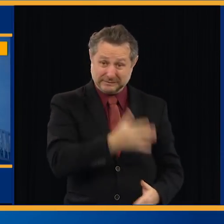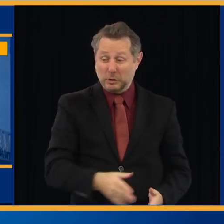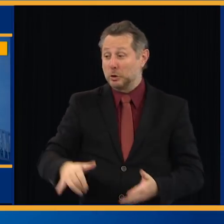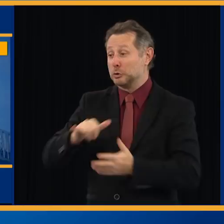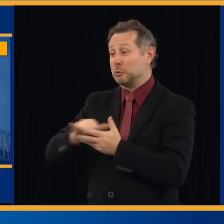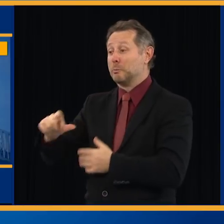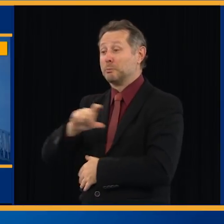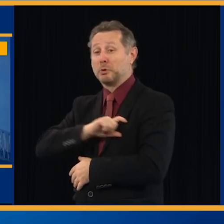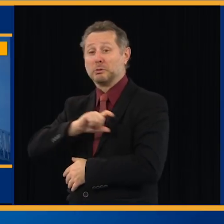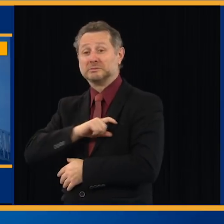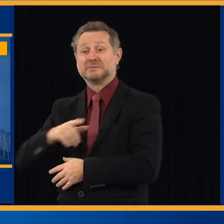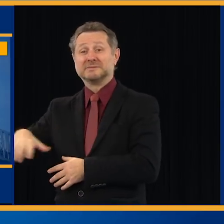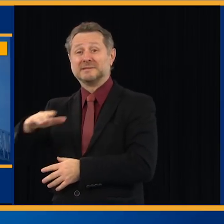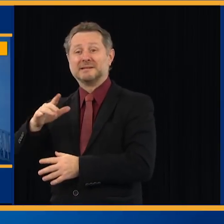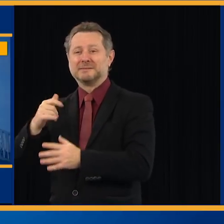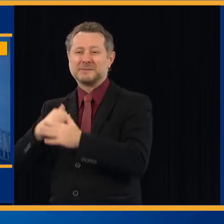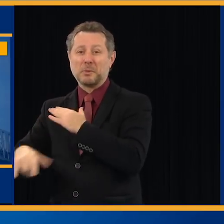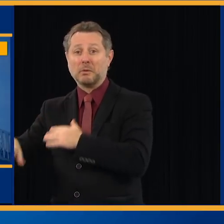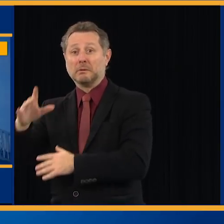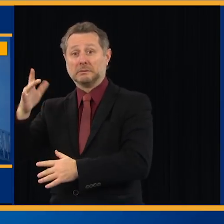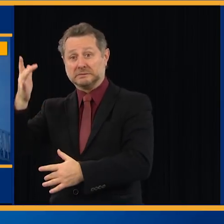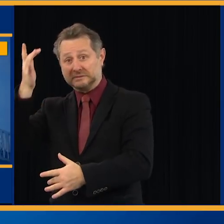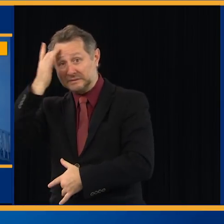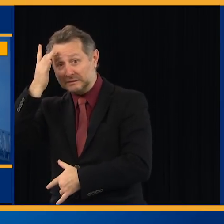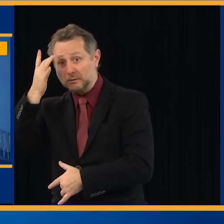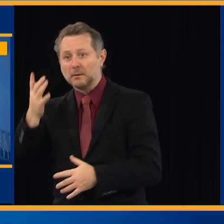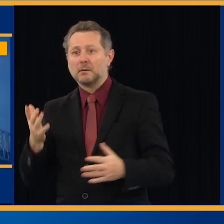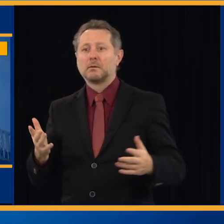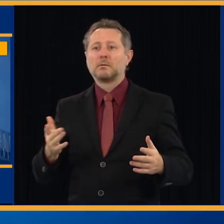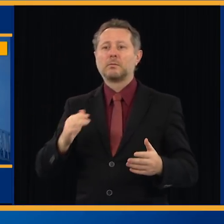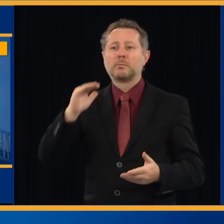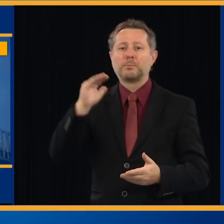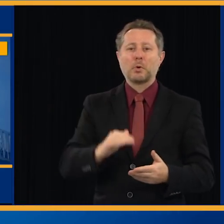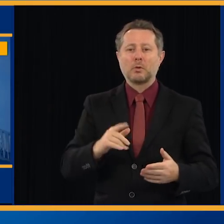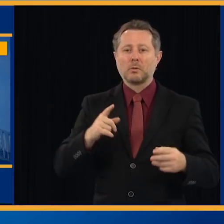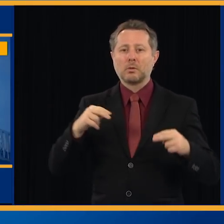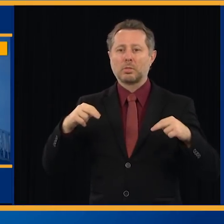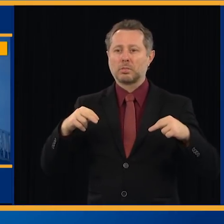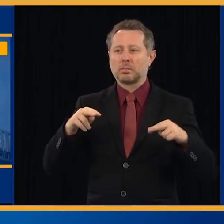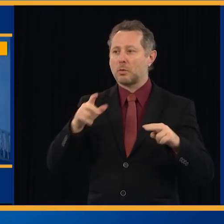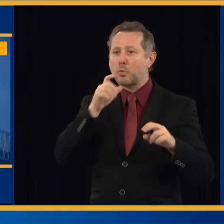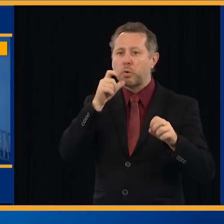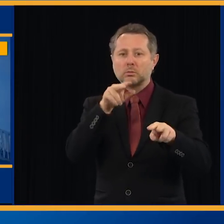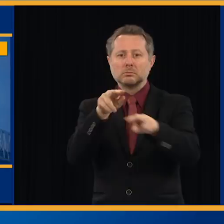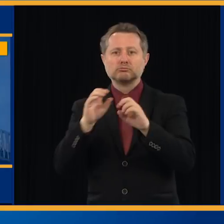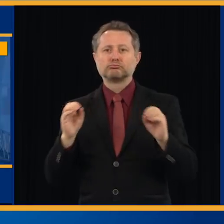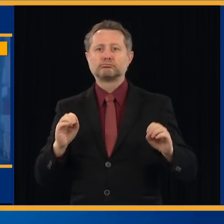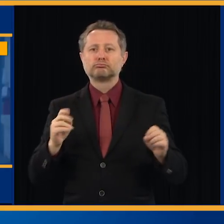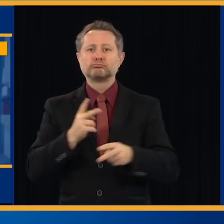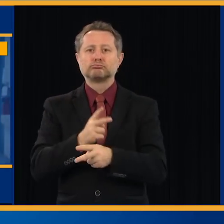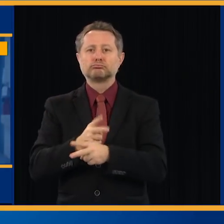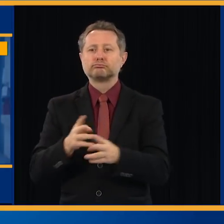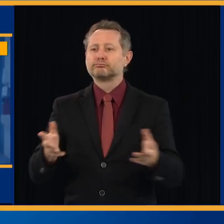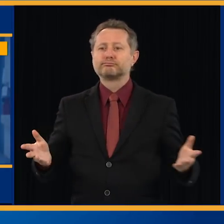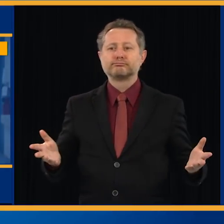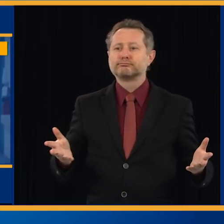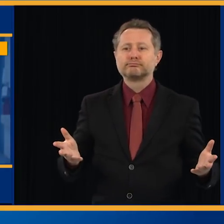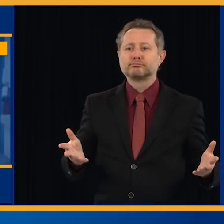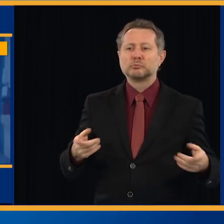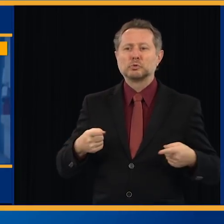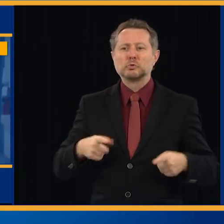people to monitor and maintain the system. And this all happens in the midst of a public health emergency.